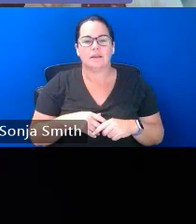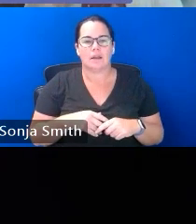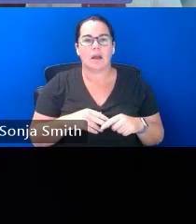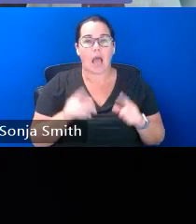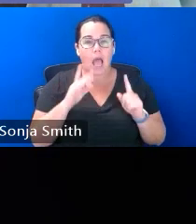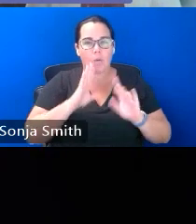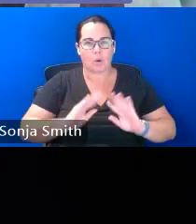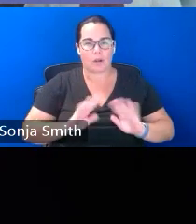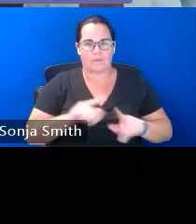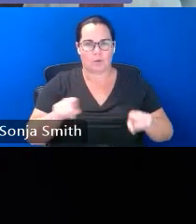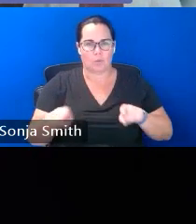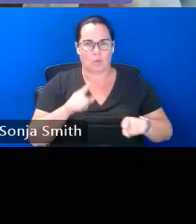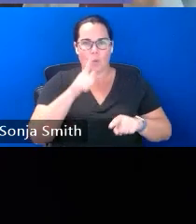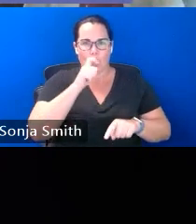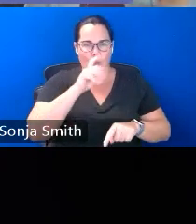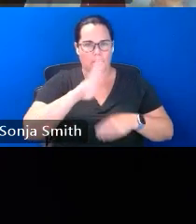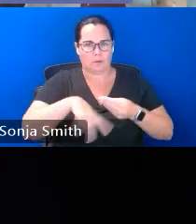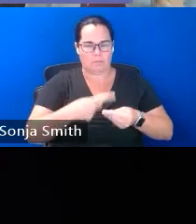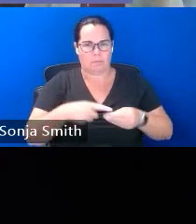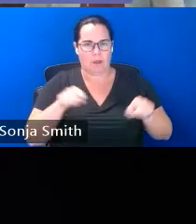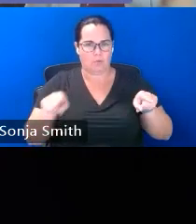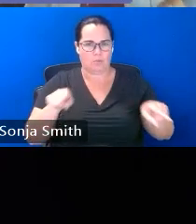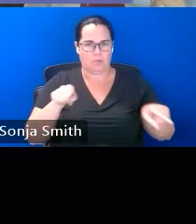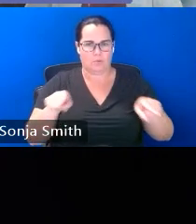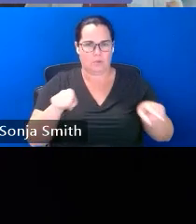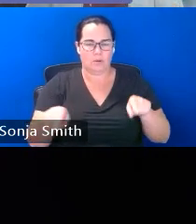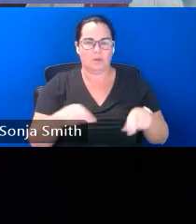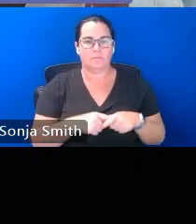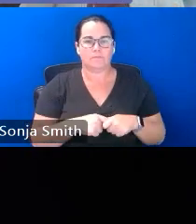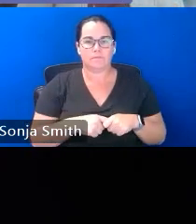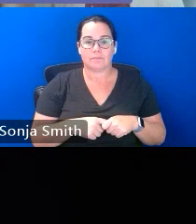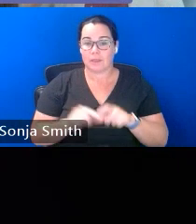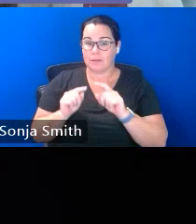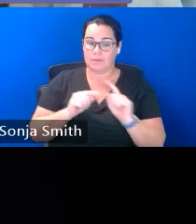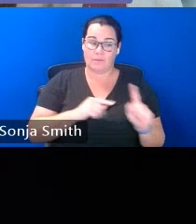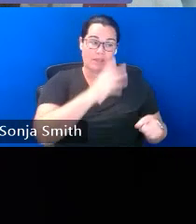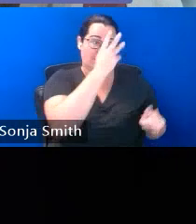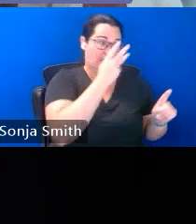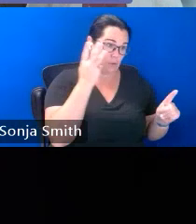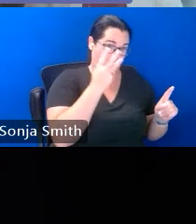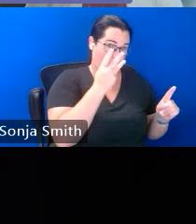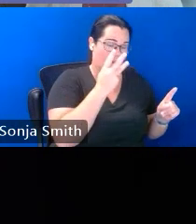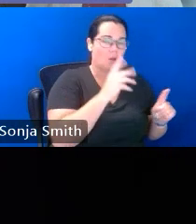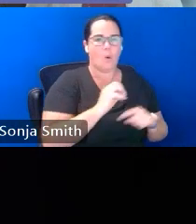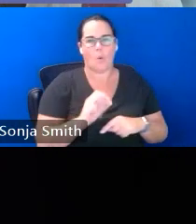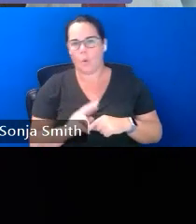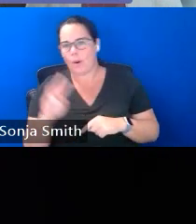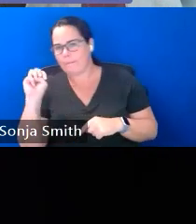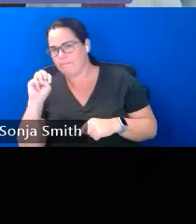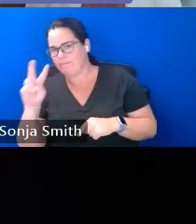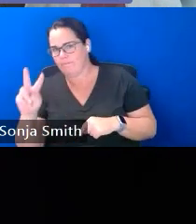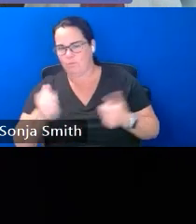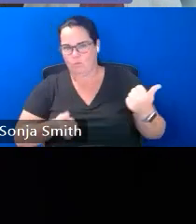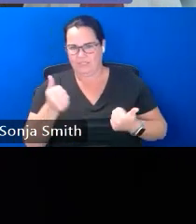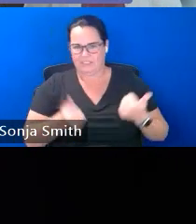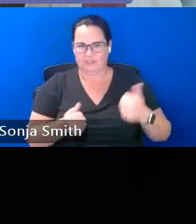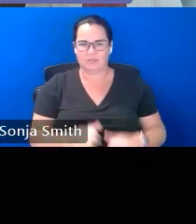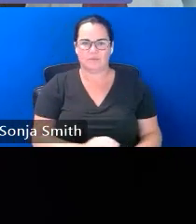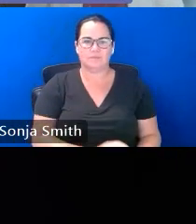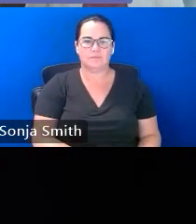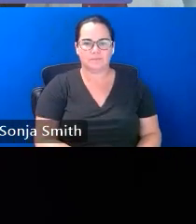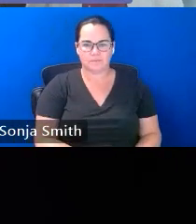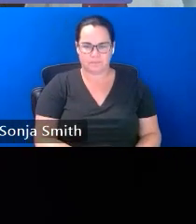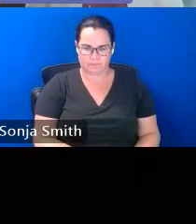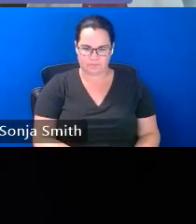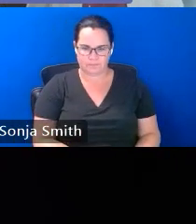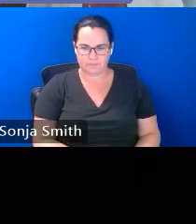clarify who i'm talking about um unaccompanied youth from an immigration perspective or unaccompanied youth from a mckinney vento perspective so